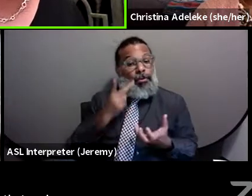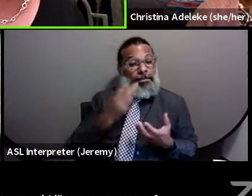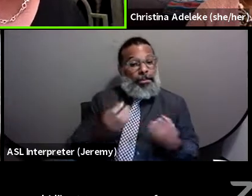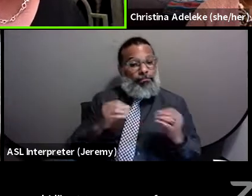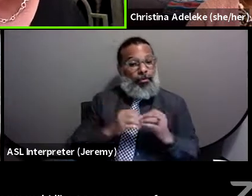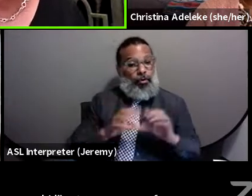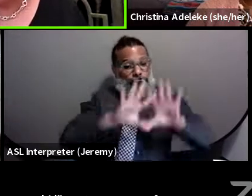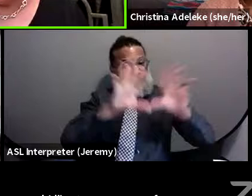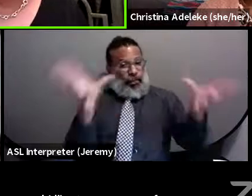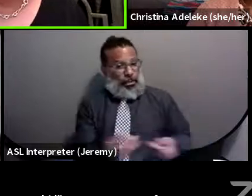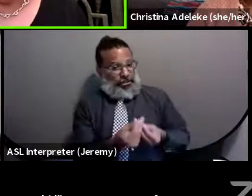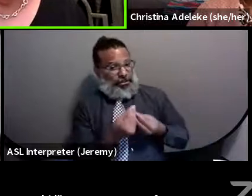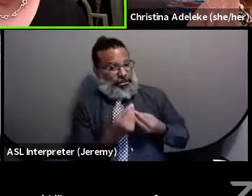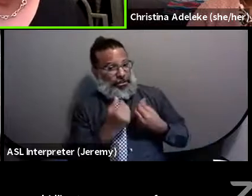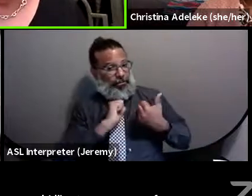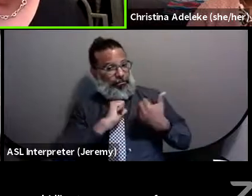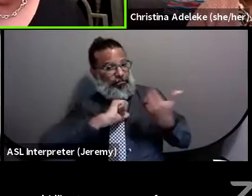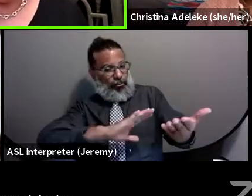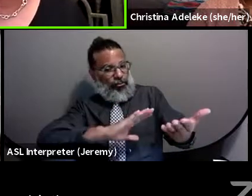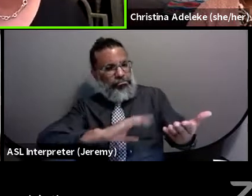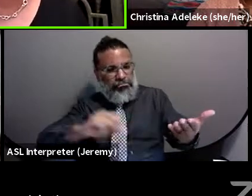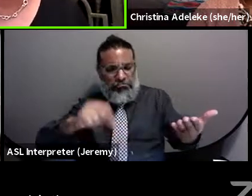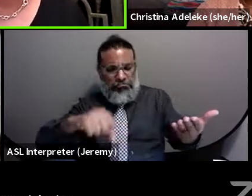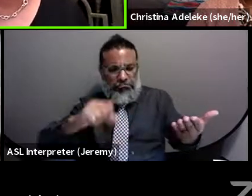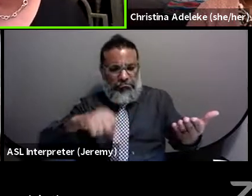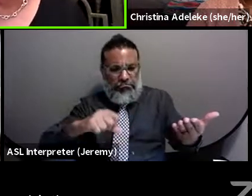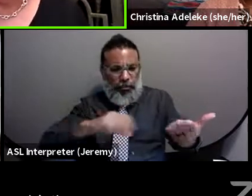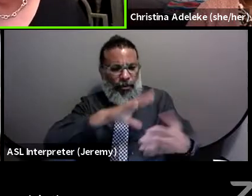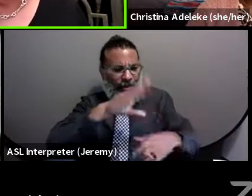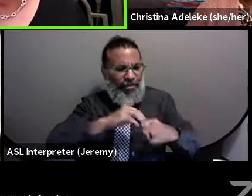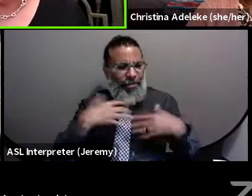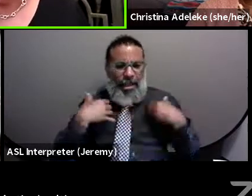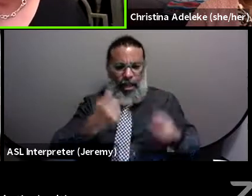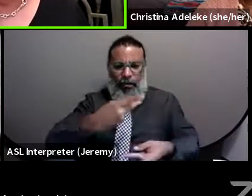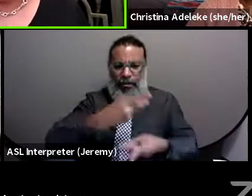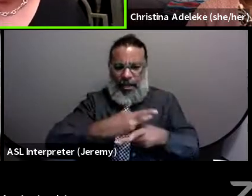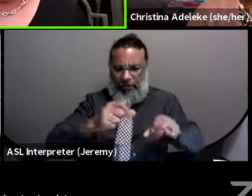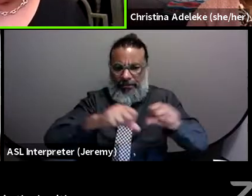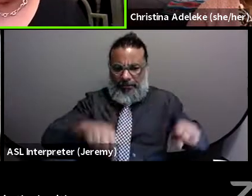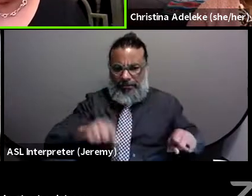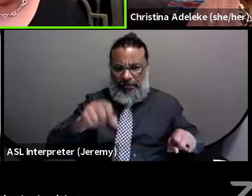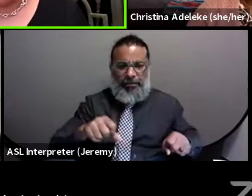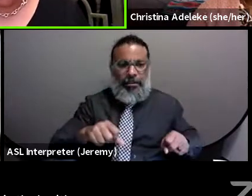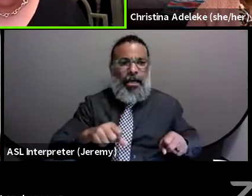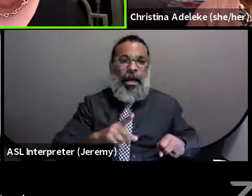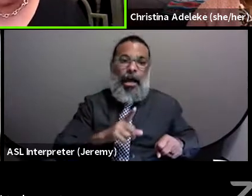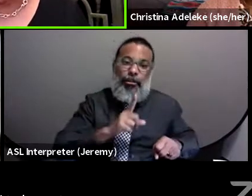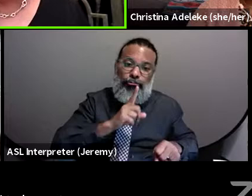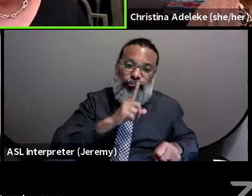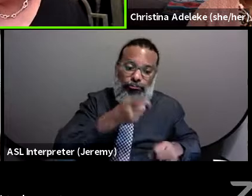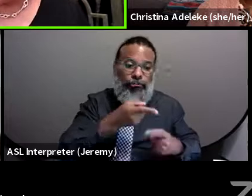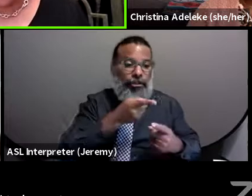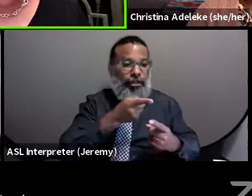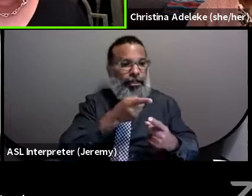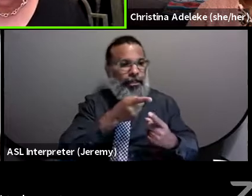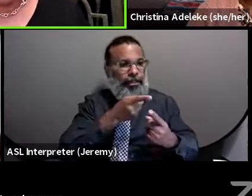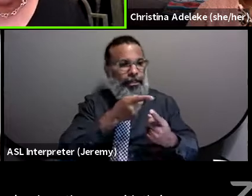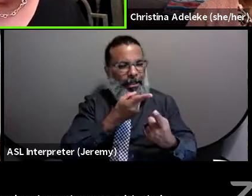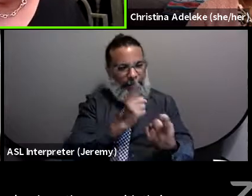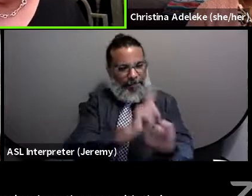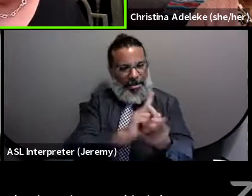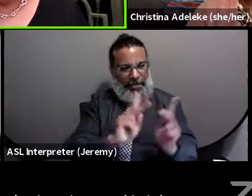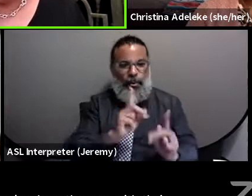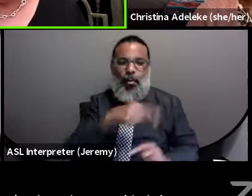holistic approach in the healthcare system, and truly meeting people where they are with their needs.